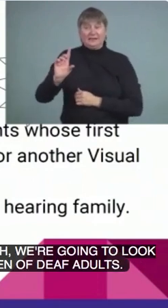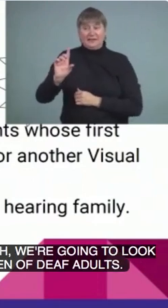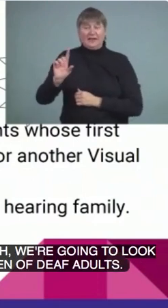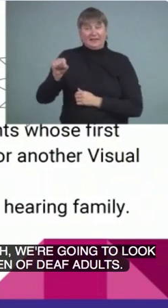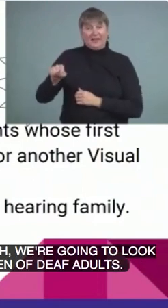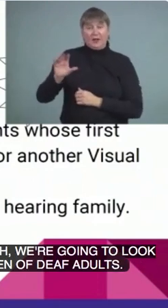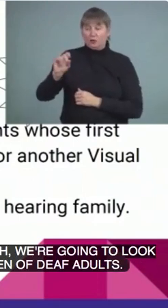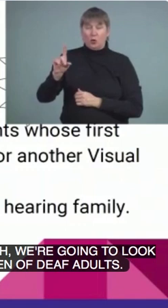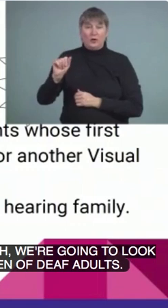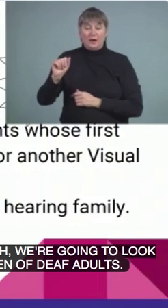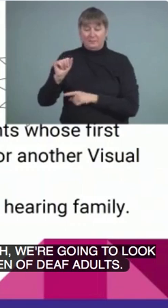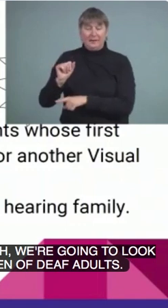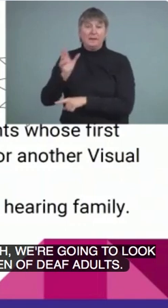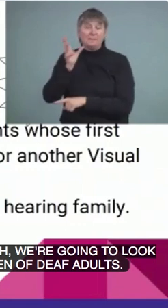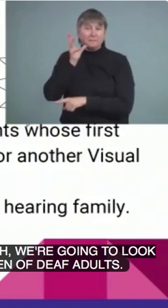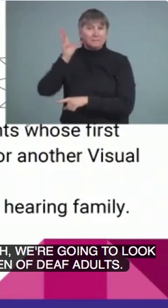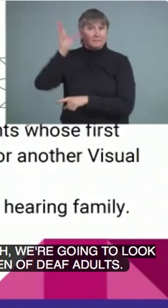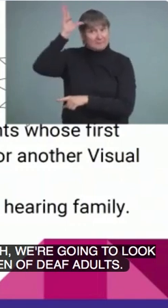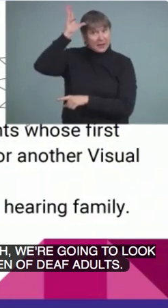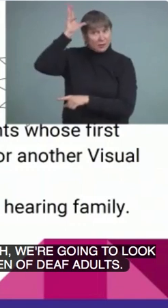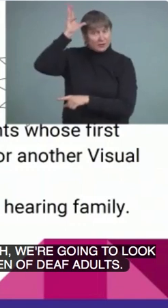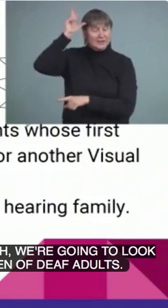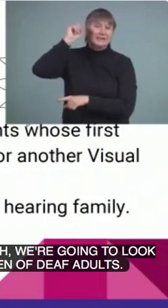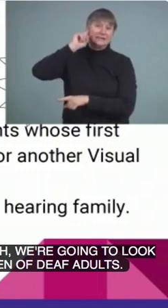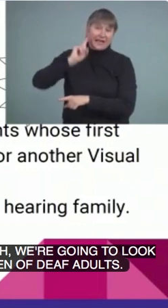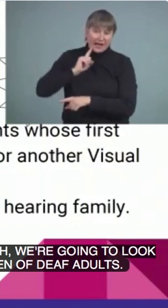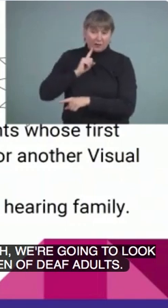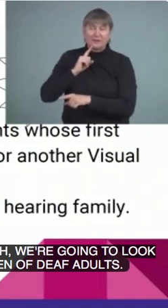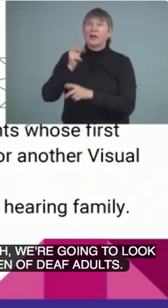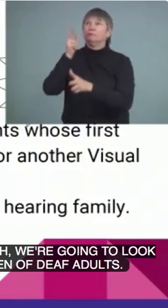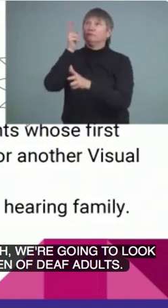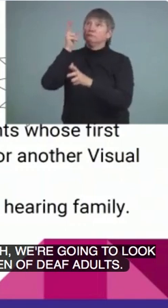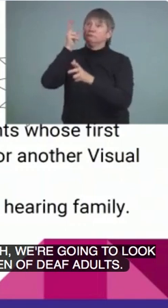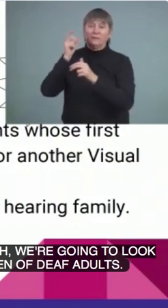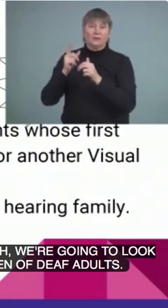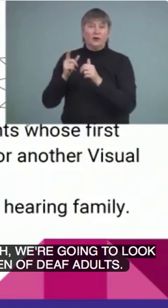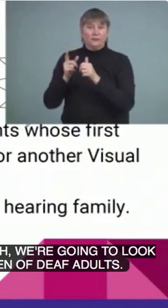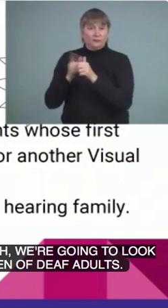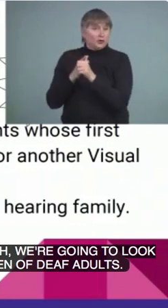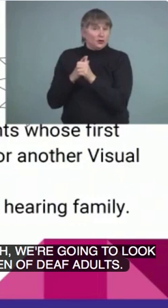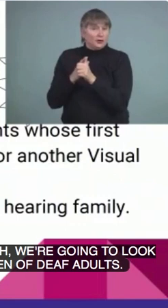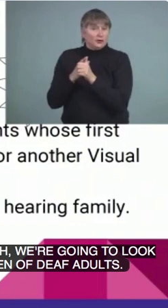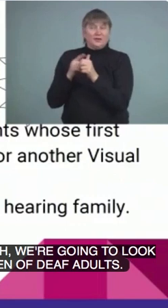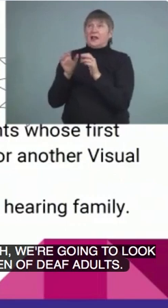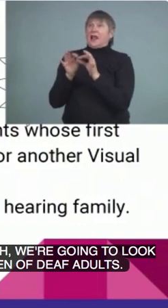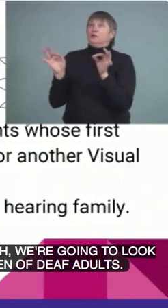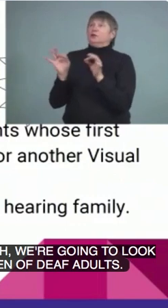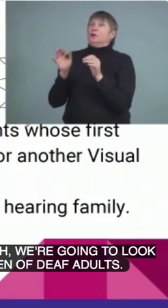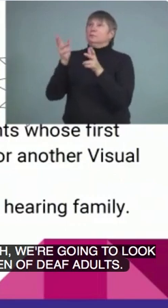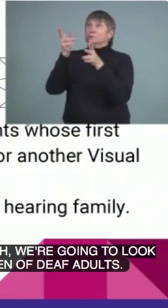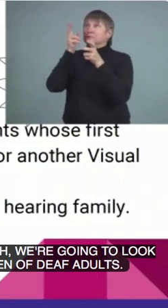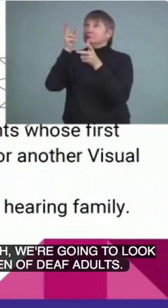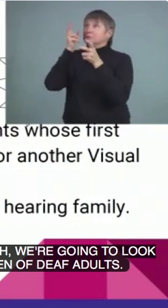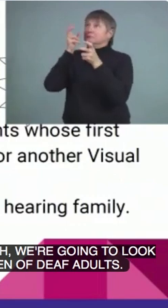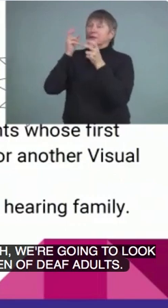And that's when they have deaf parents. And so those deaf parents, their first language is